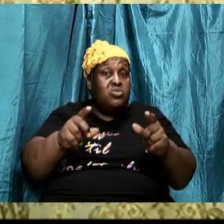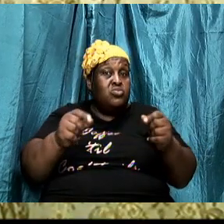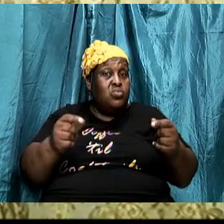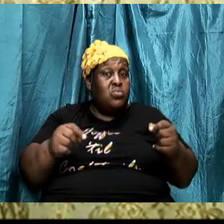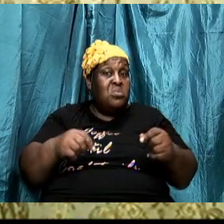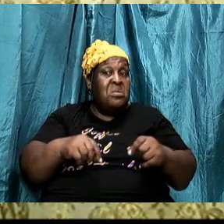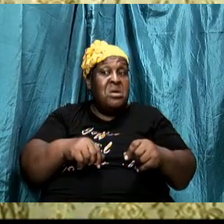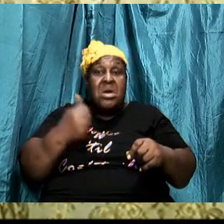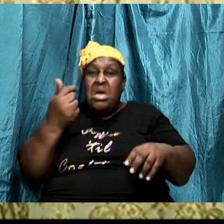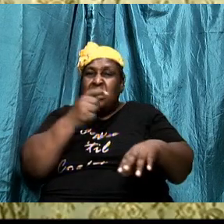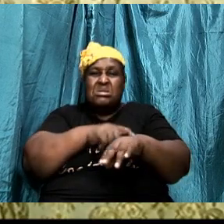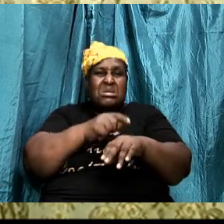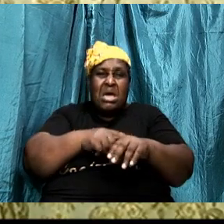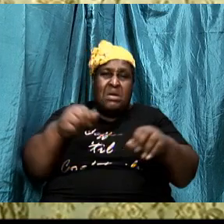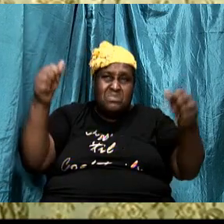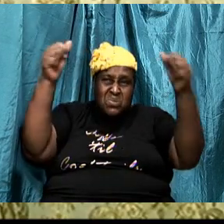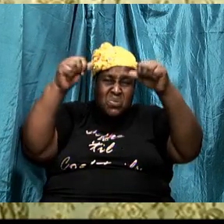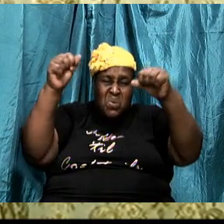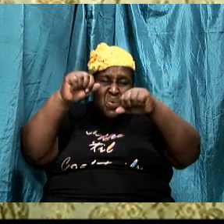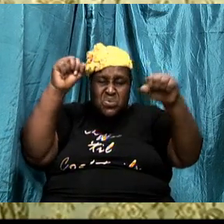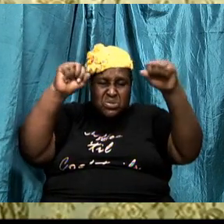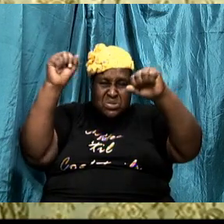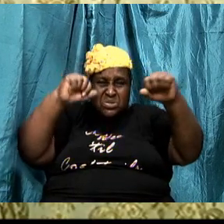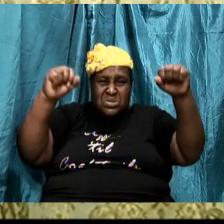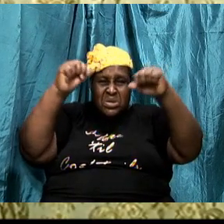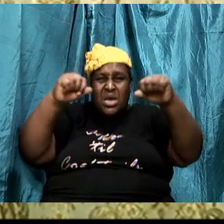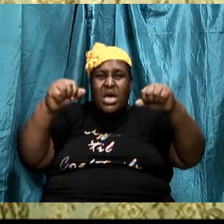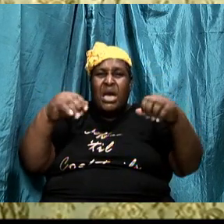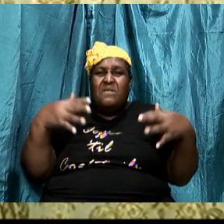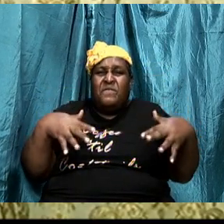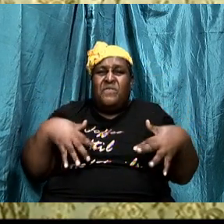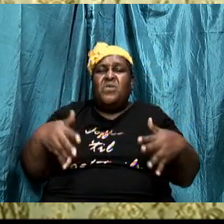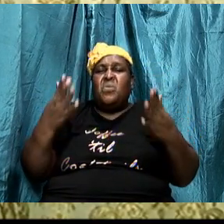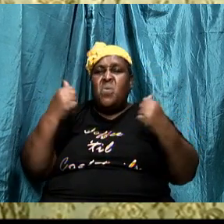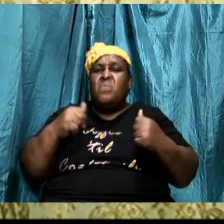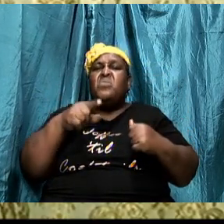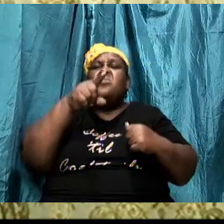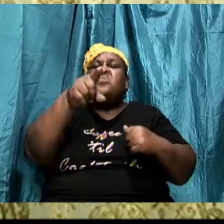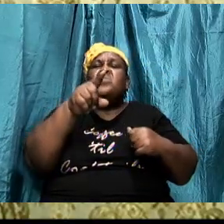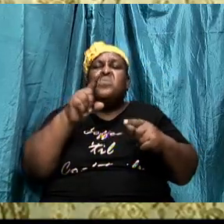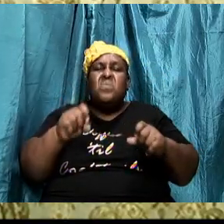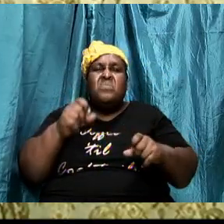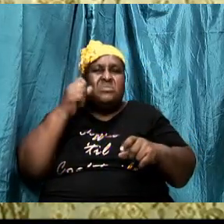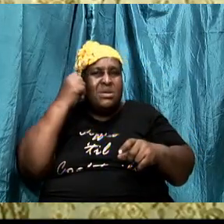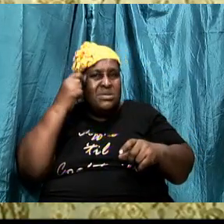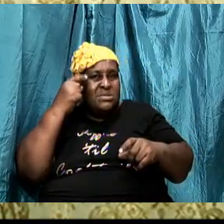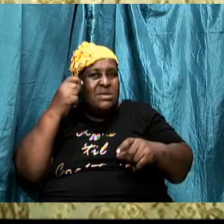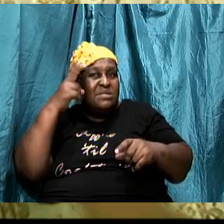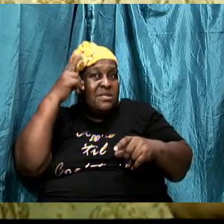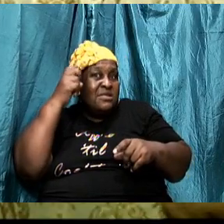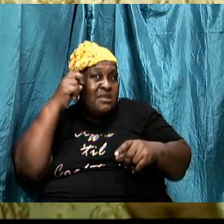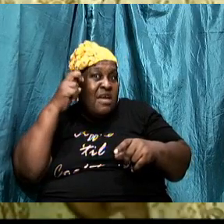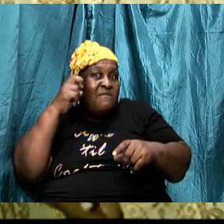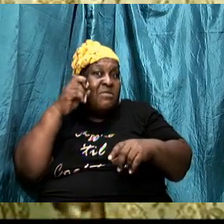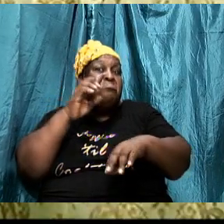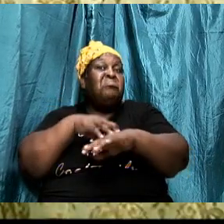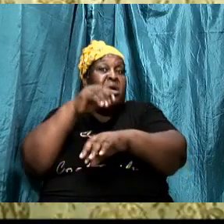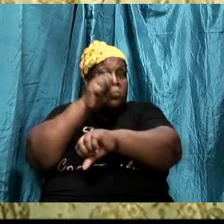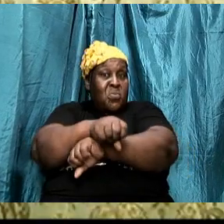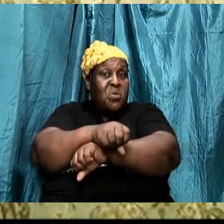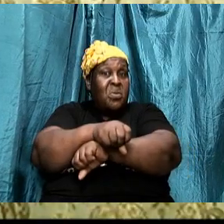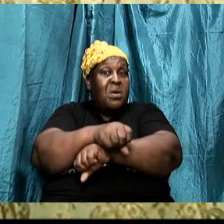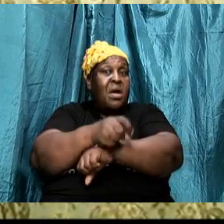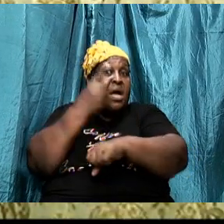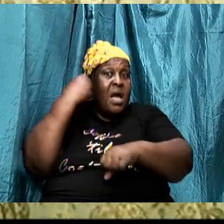doubt come anytime fear come you understand that the adversary is at work and because he's on the other